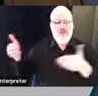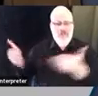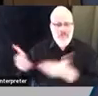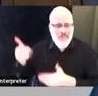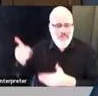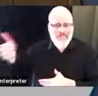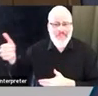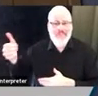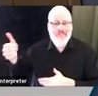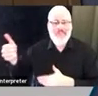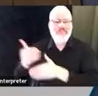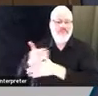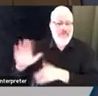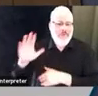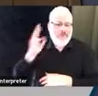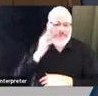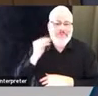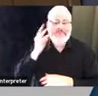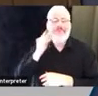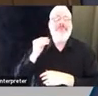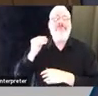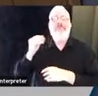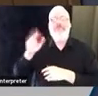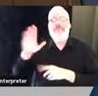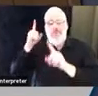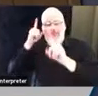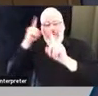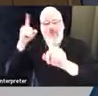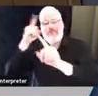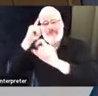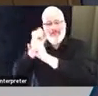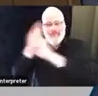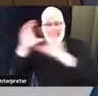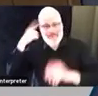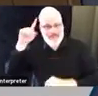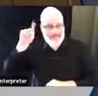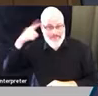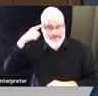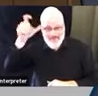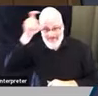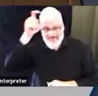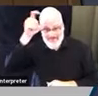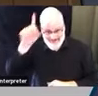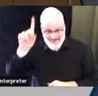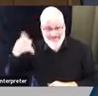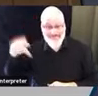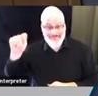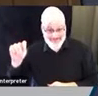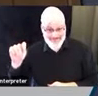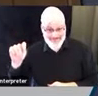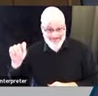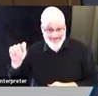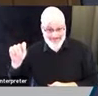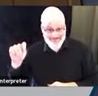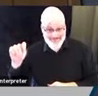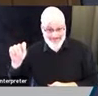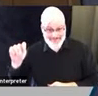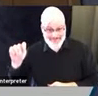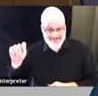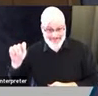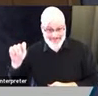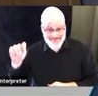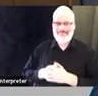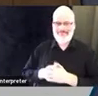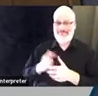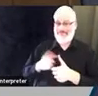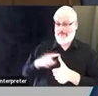Your first question is, please describe the knowledge, training and